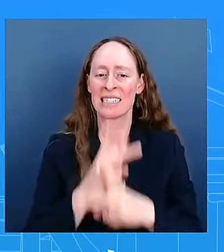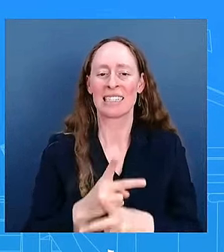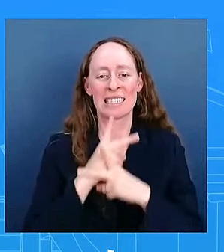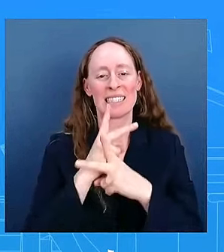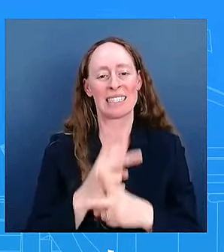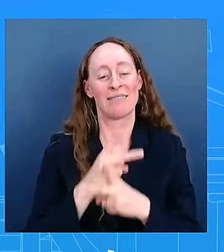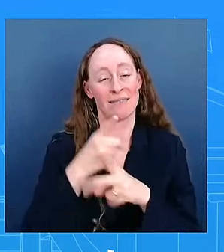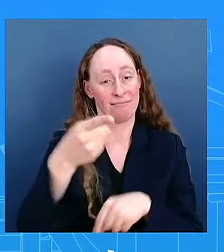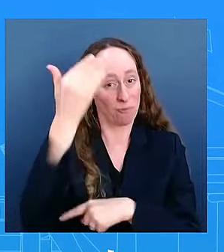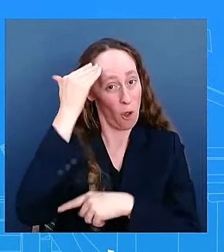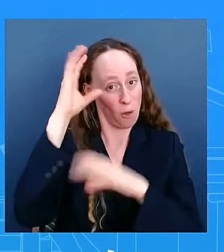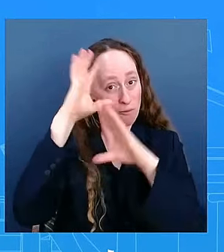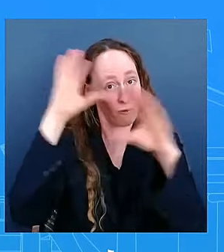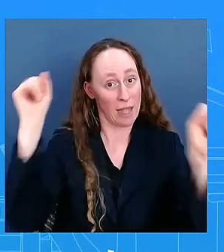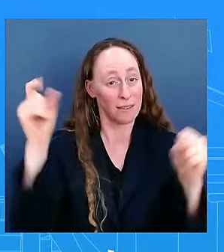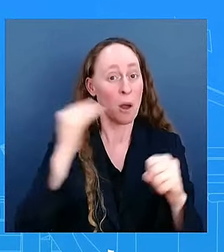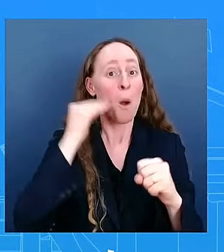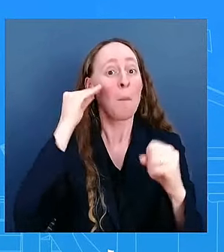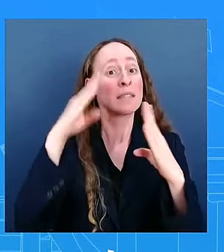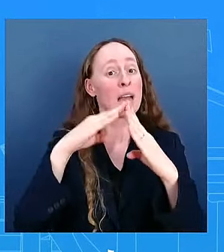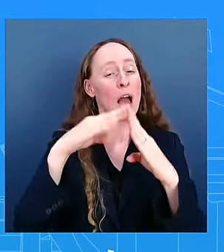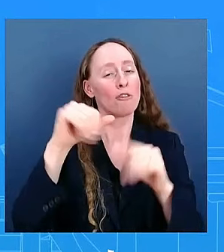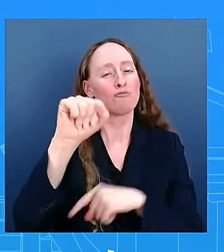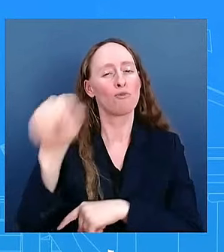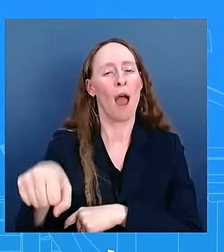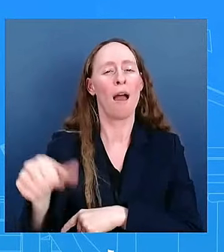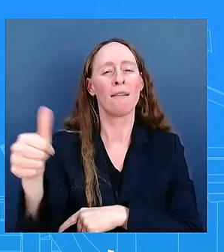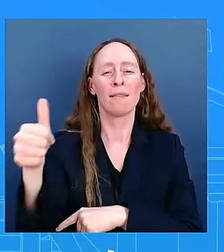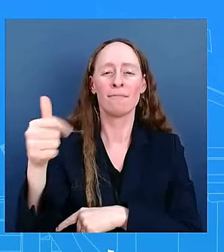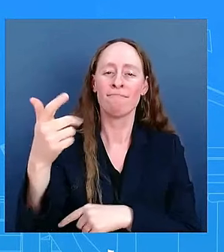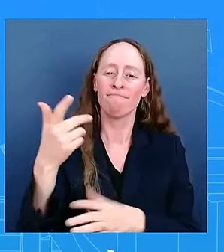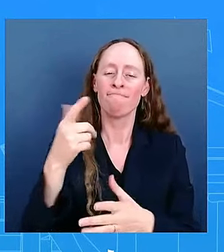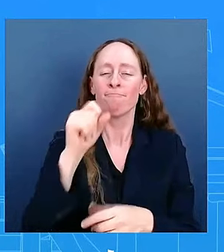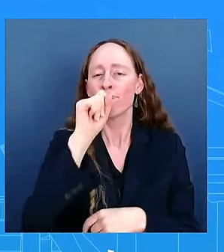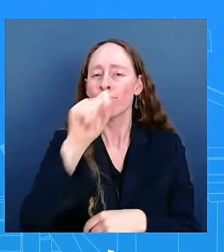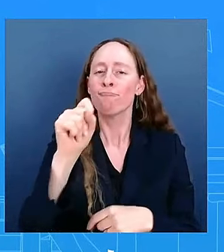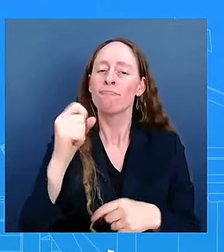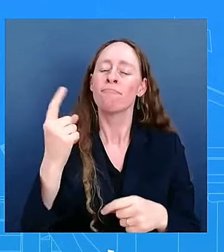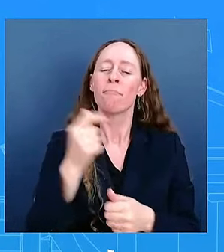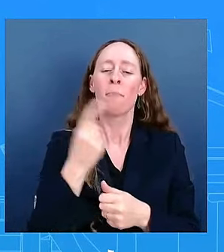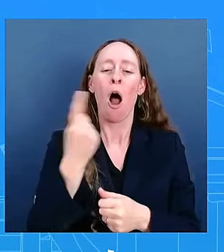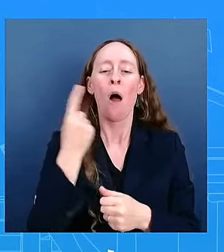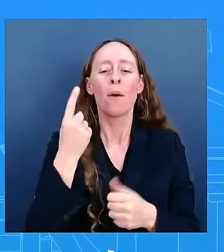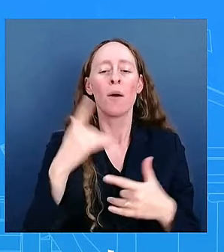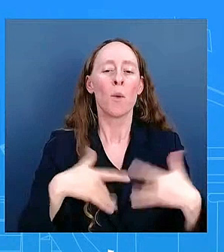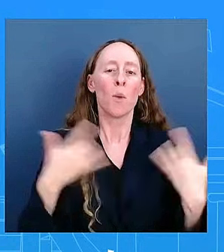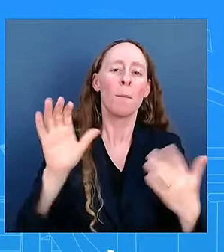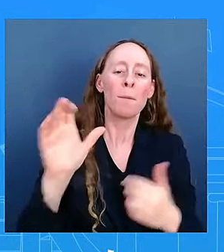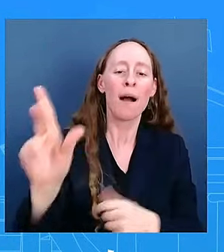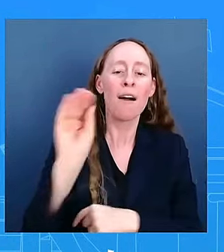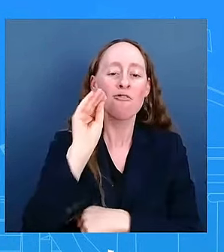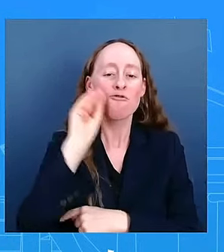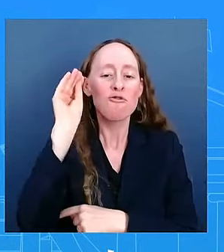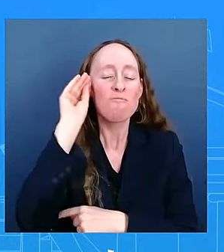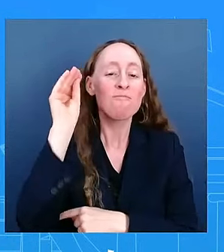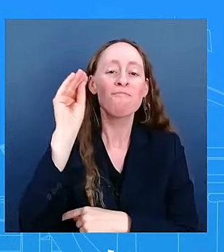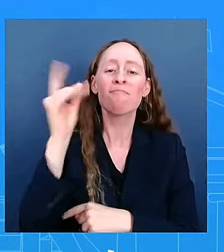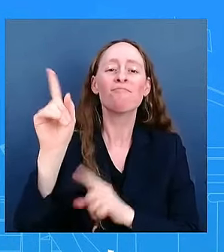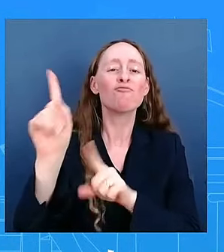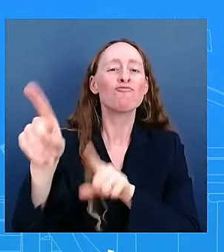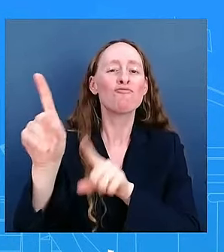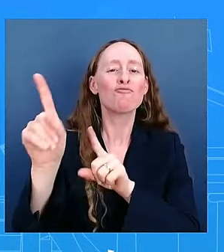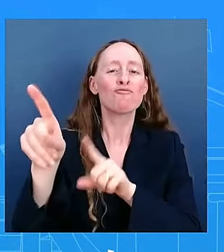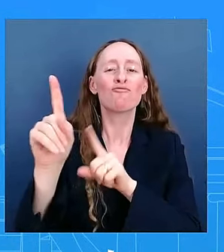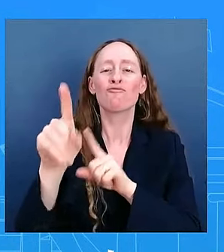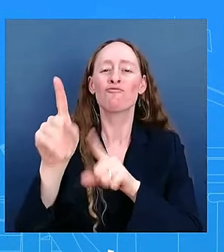i think he always looks forward to going back there uh it is a place that he loves a place where he spent a lot